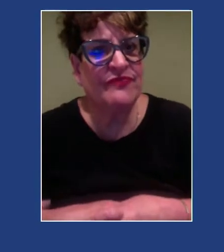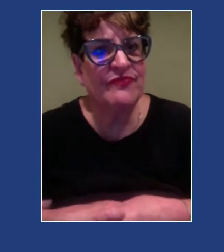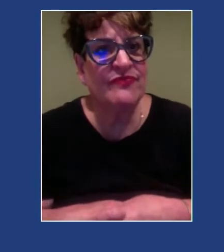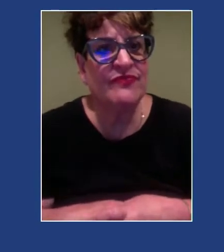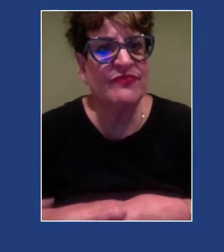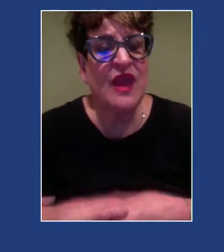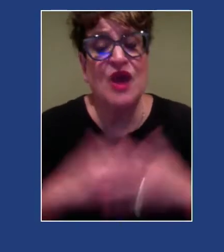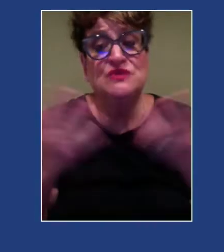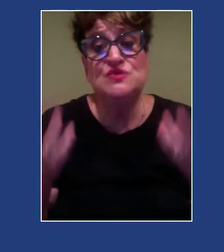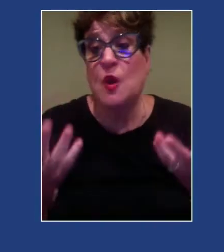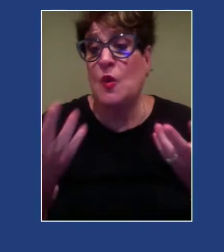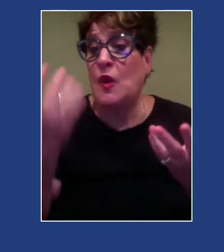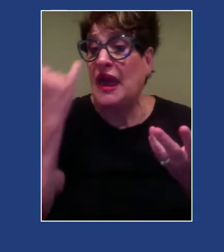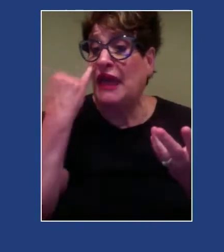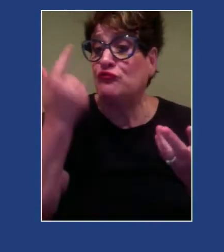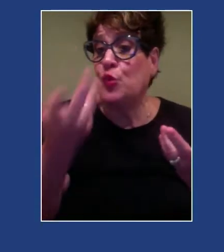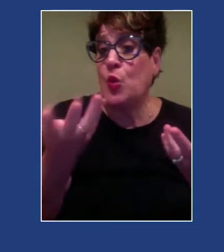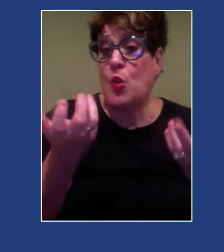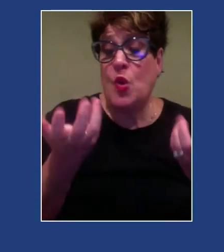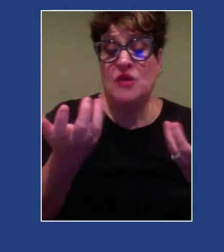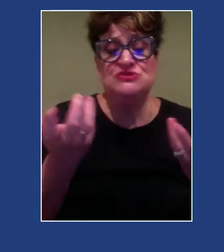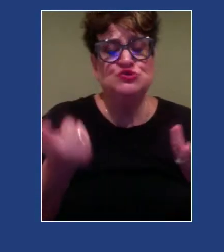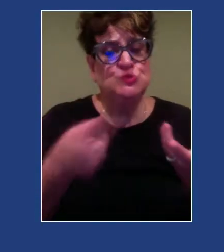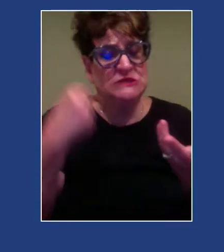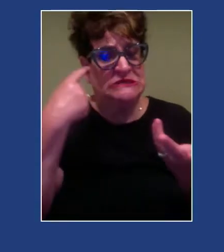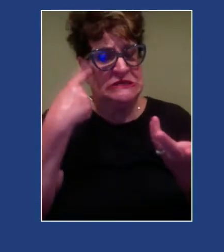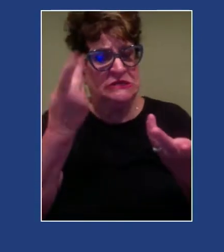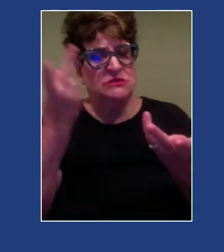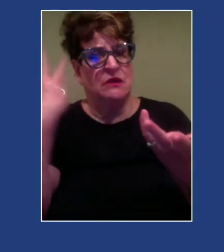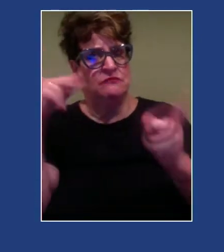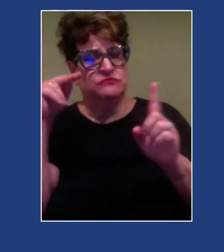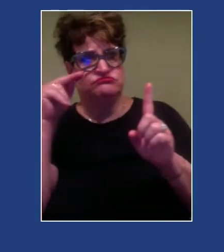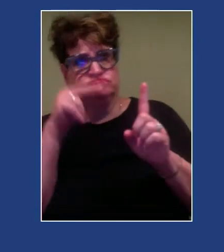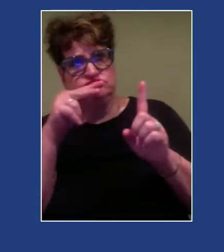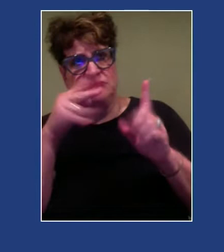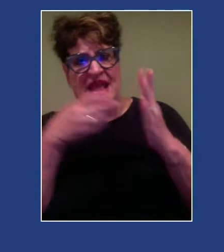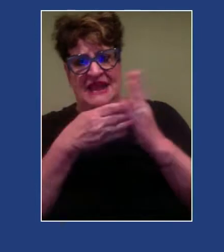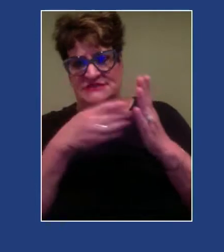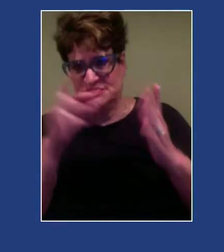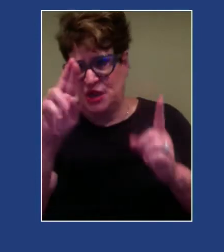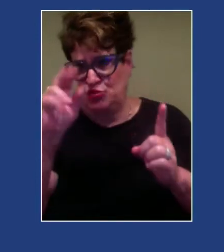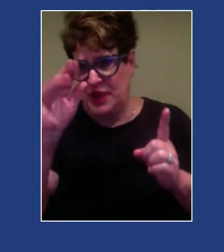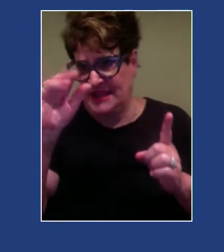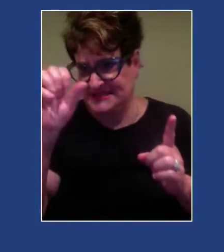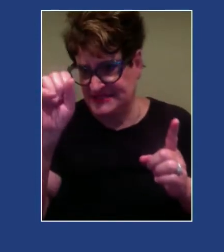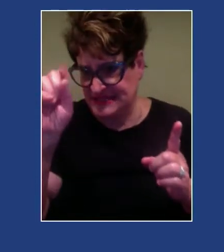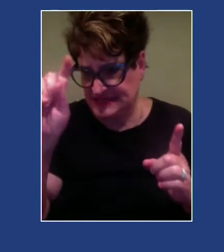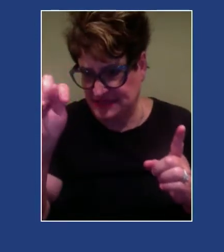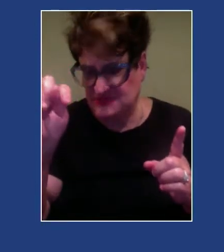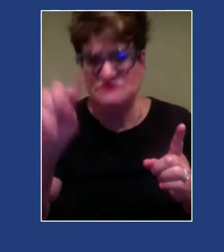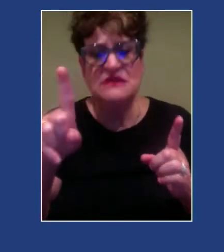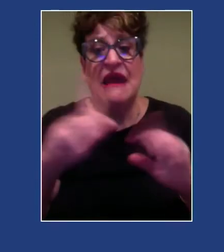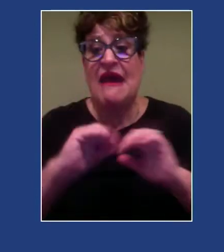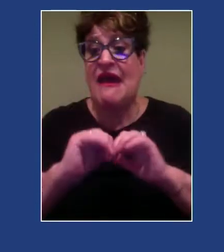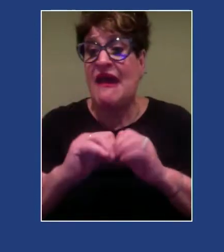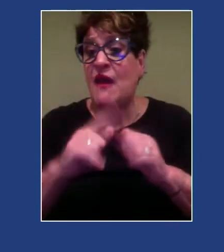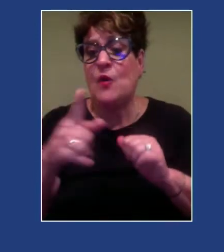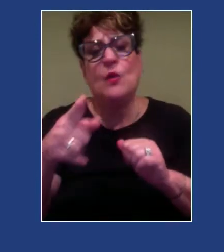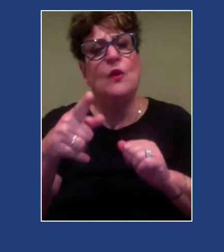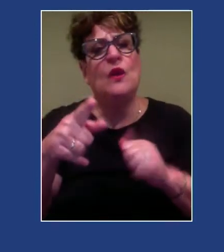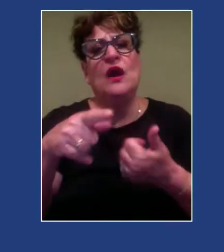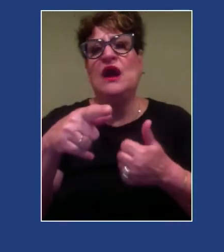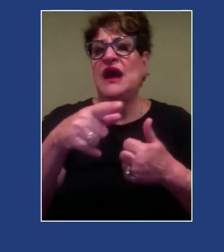So we're going to operate from an anti-racist standpoint. A good foundation is to start with the multicultural and social justice counseling